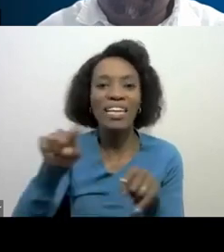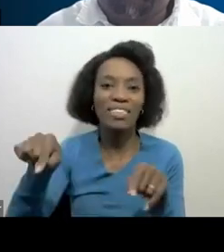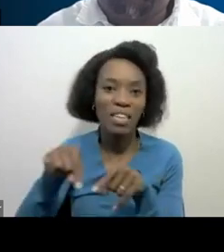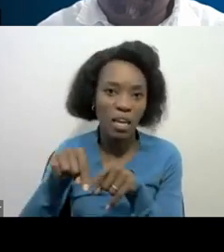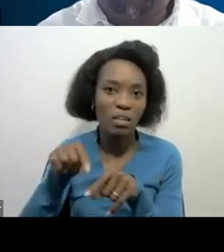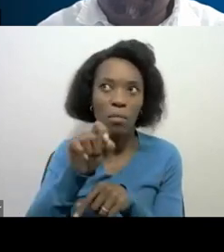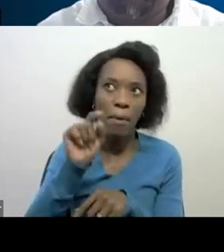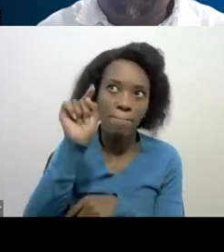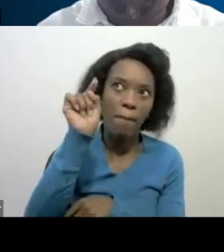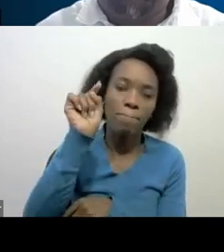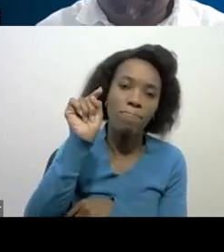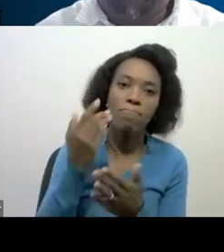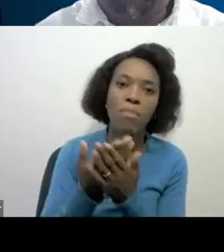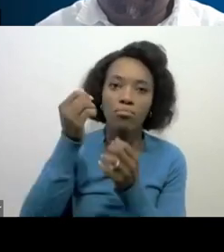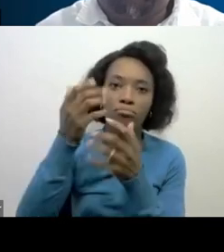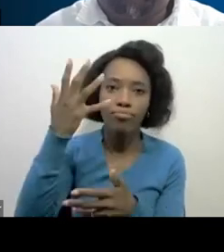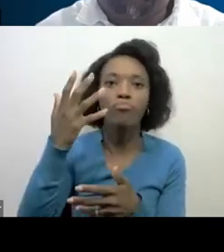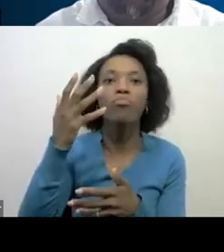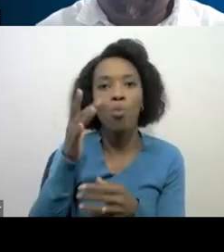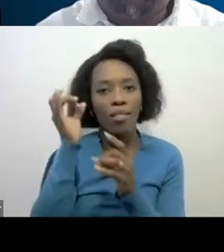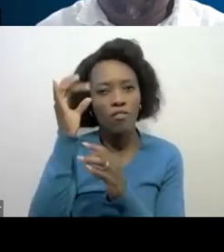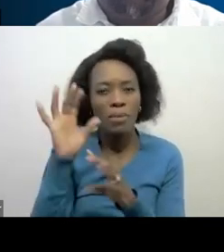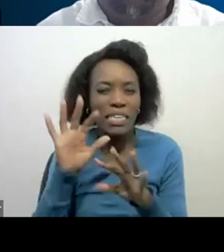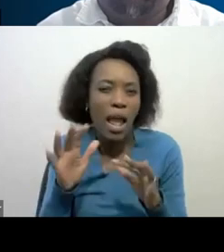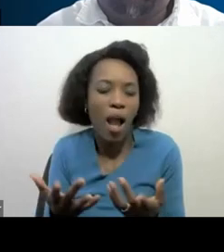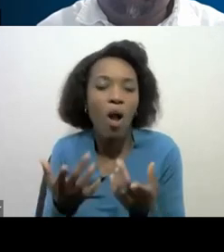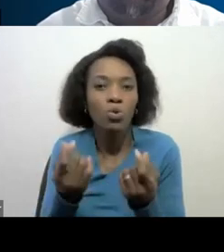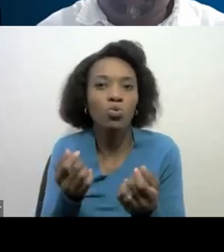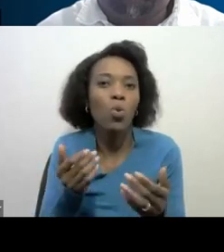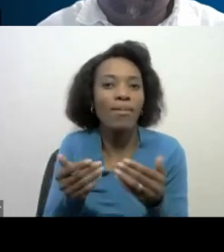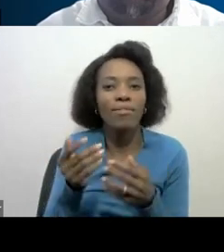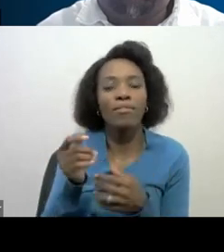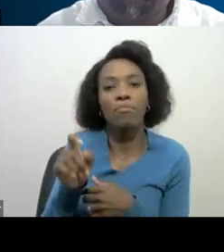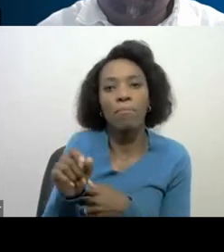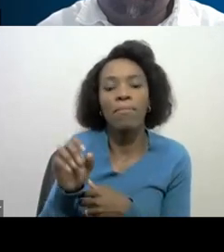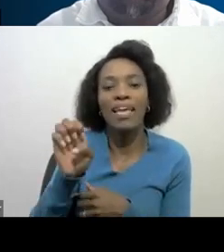information on how to deal with estate guys thank thank thank